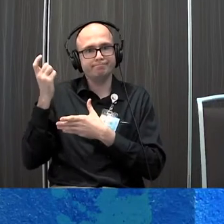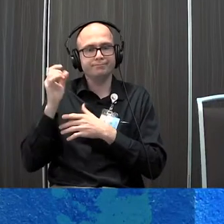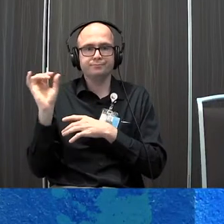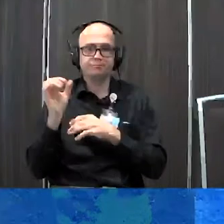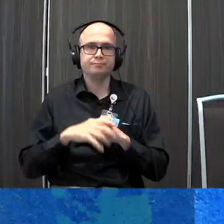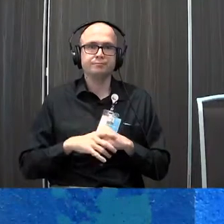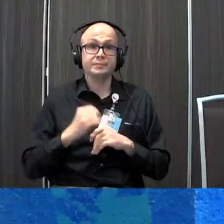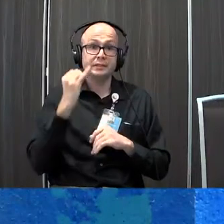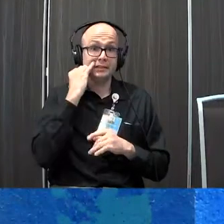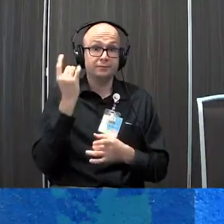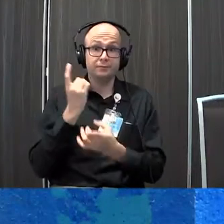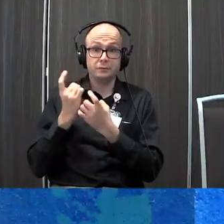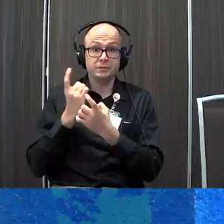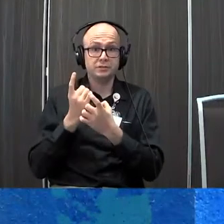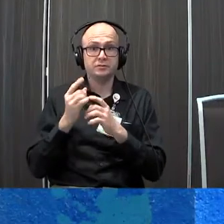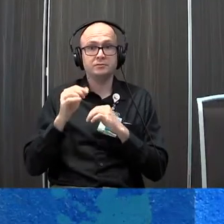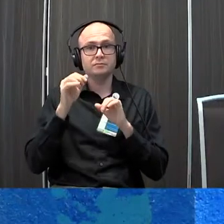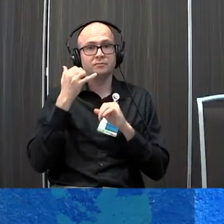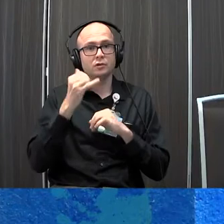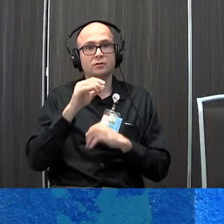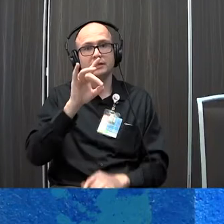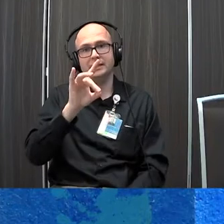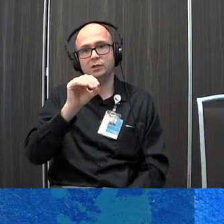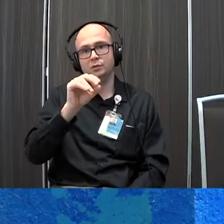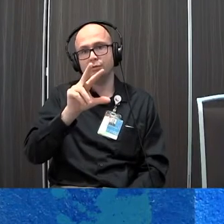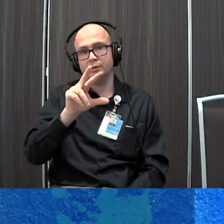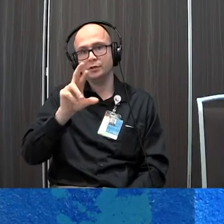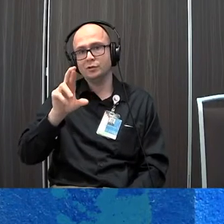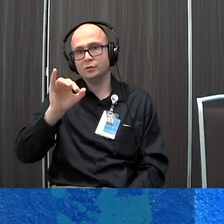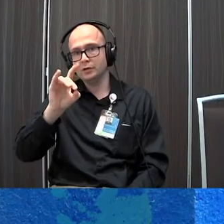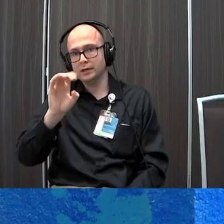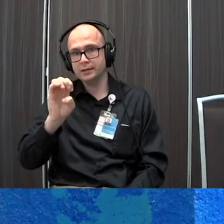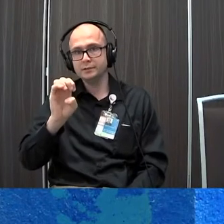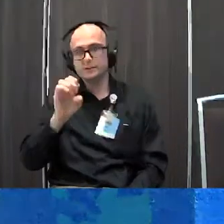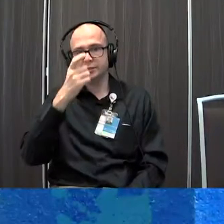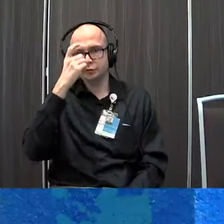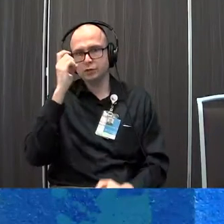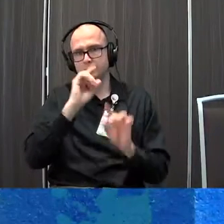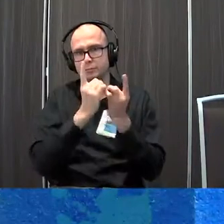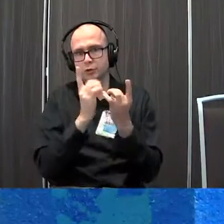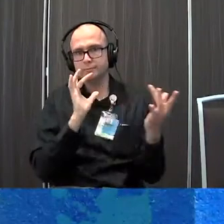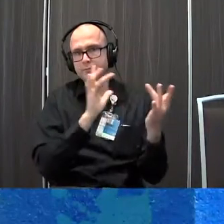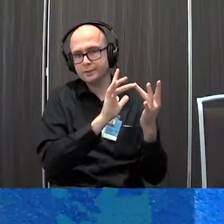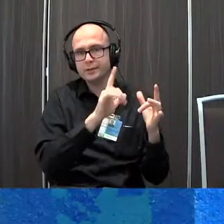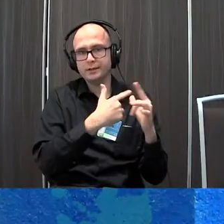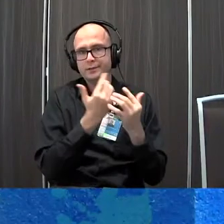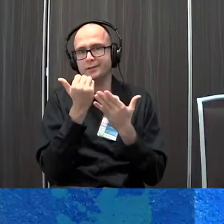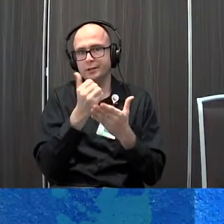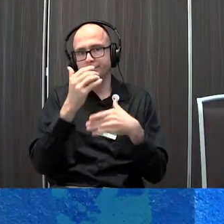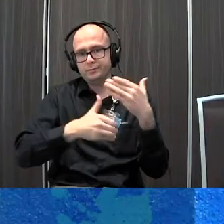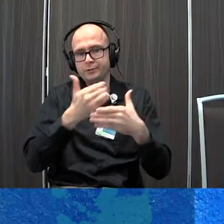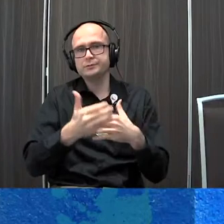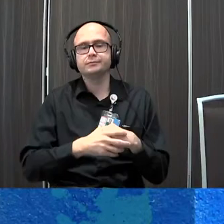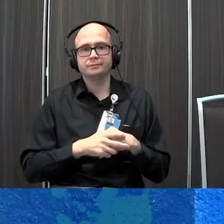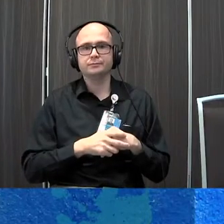if you have any questions with that you could call 803-RIDE and that will get you connected to the trauma department and they will help you with the processes getting through